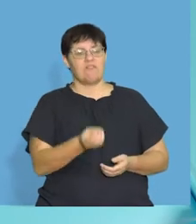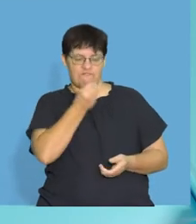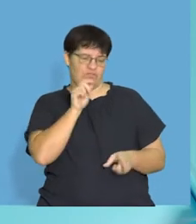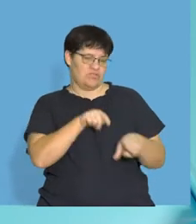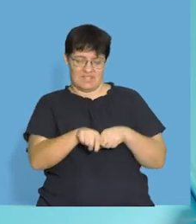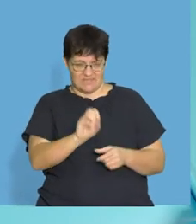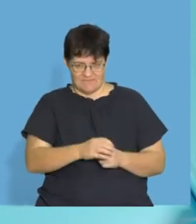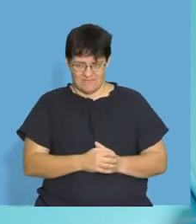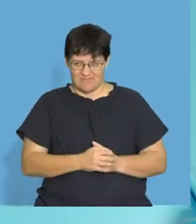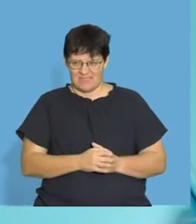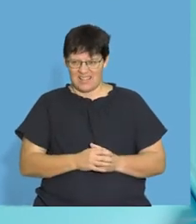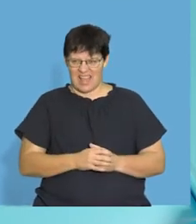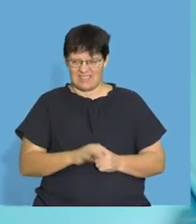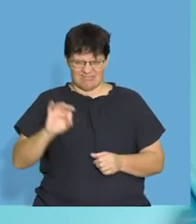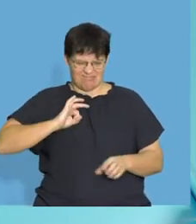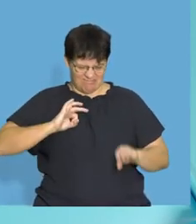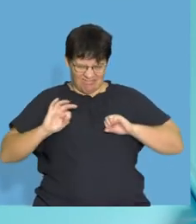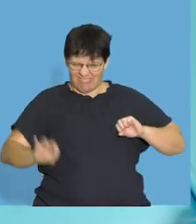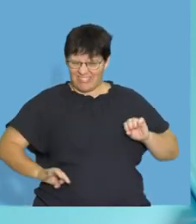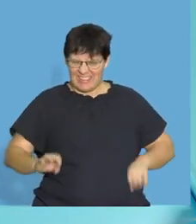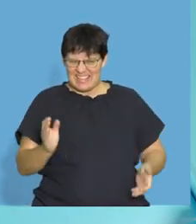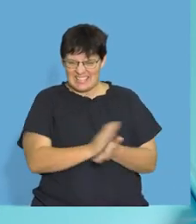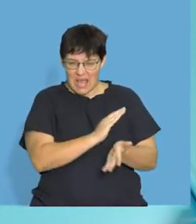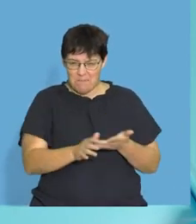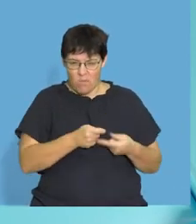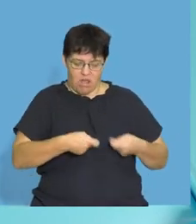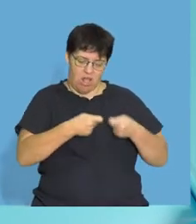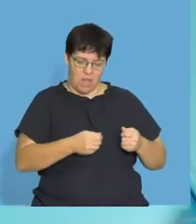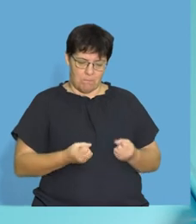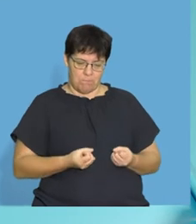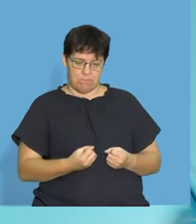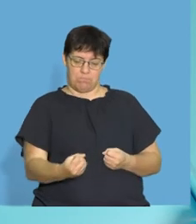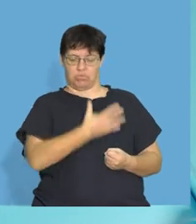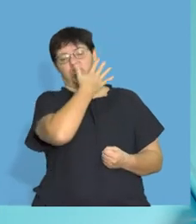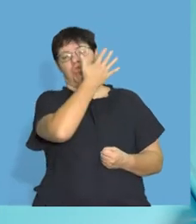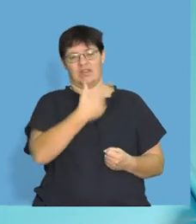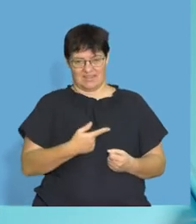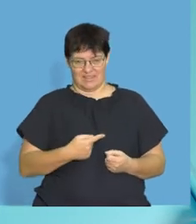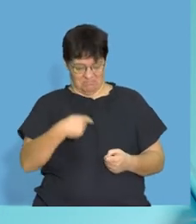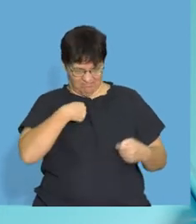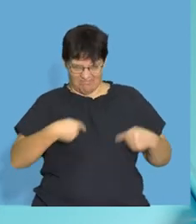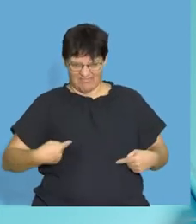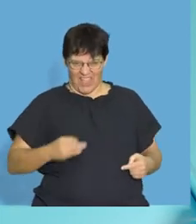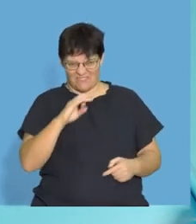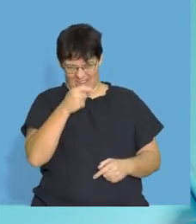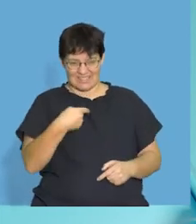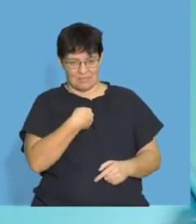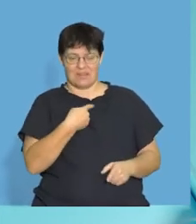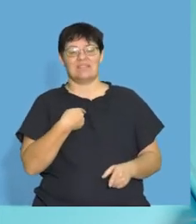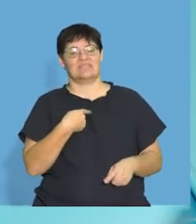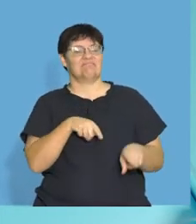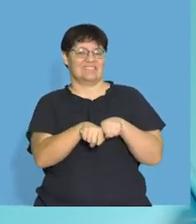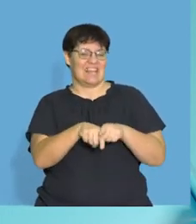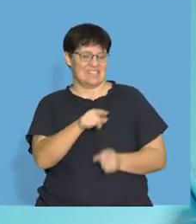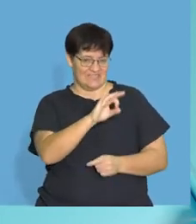think, that are cooking at home. I do the food test all the time. Do you have those little stains on some of your t-shirts where you've cooked with fat?